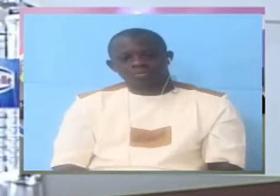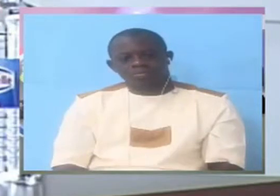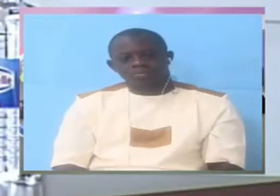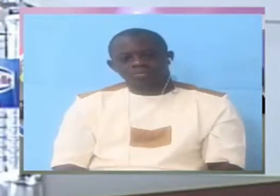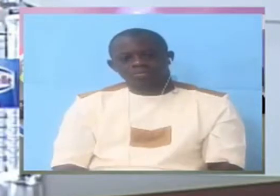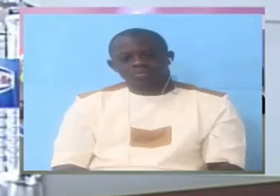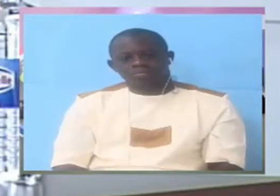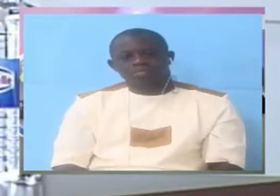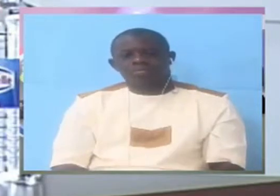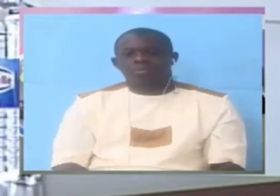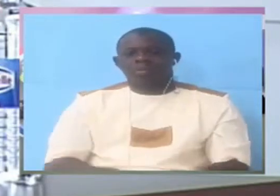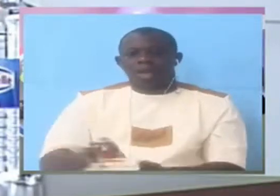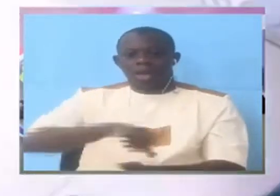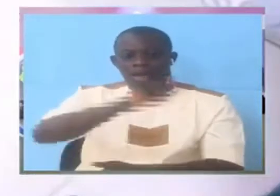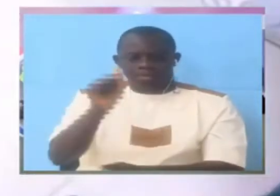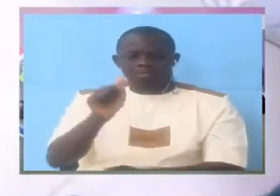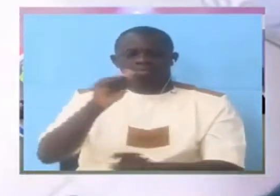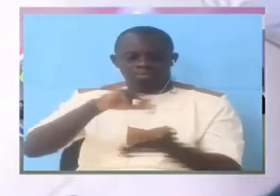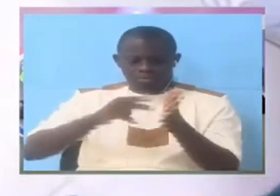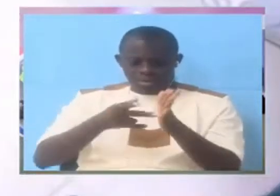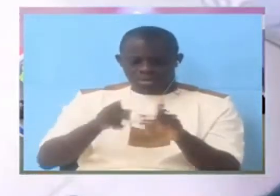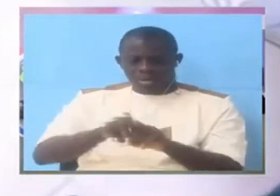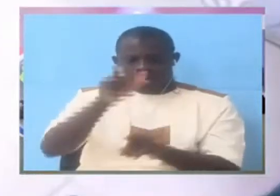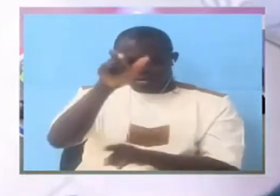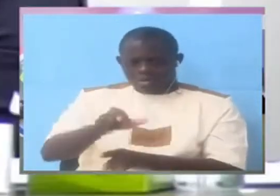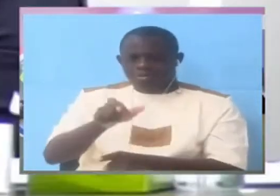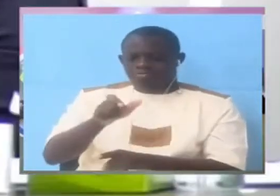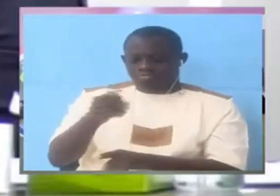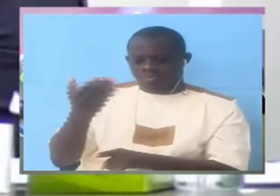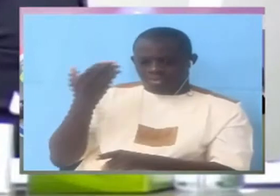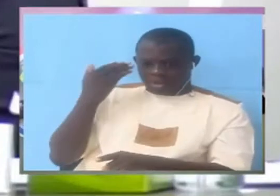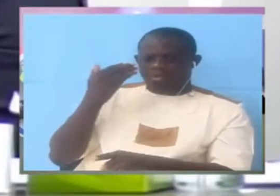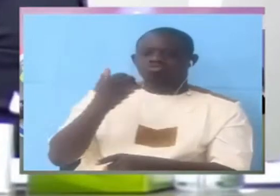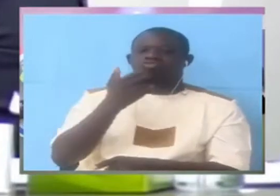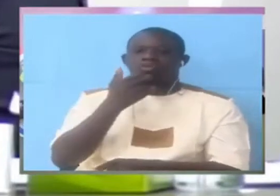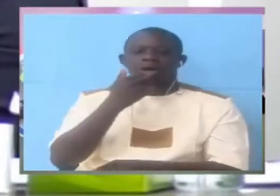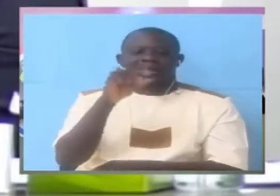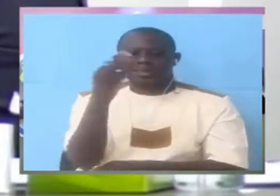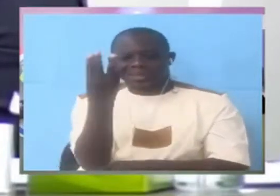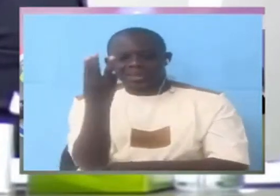And as a former, number three, in